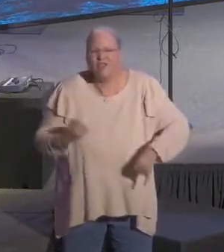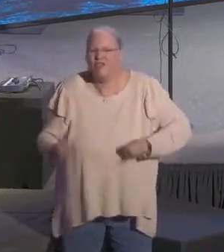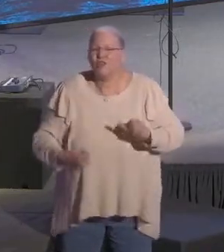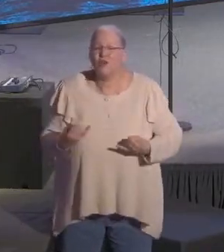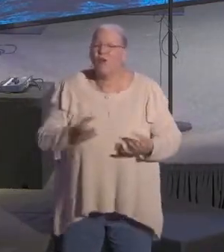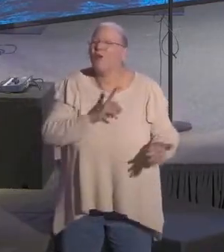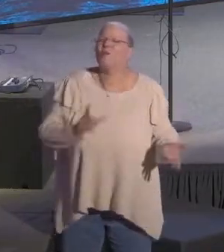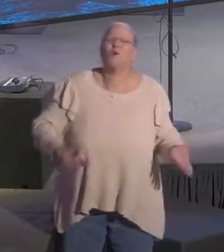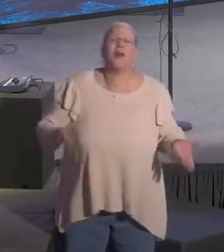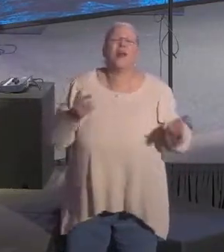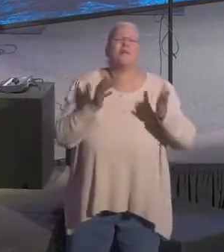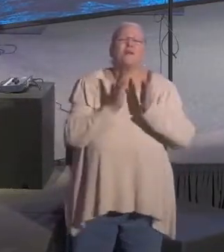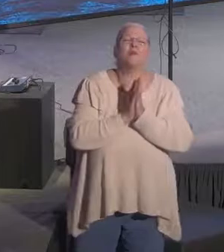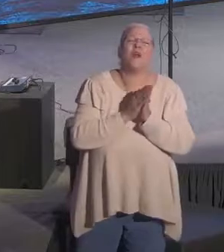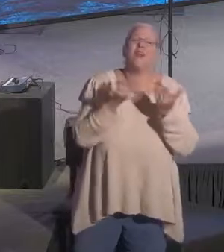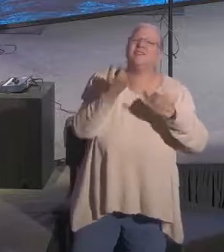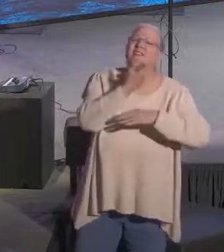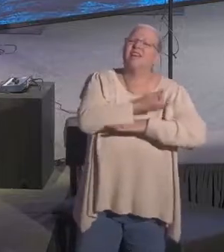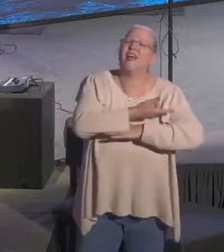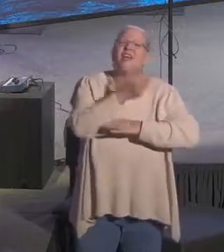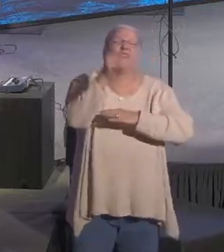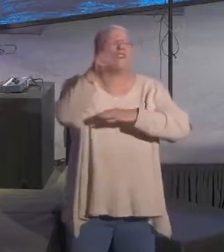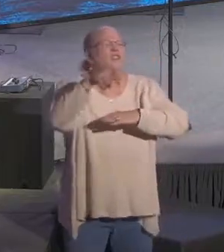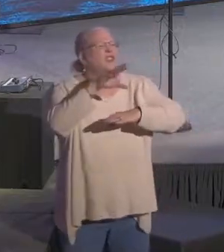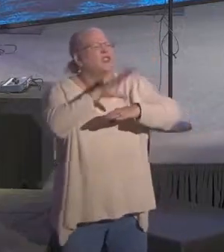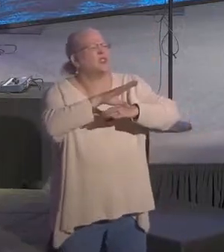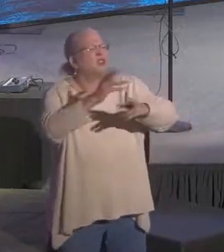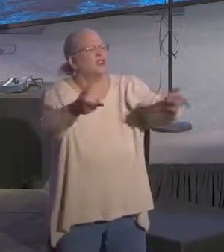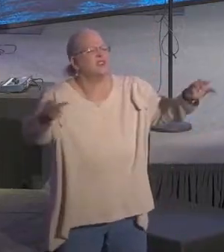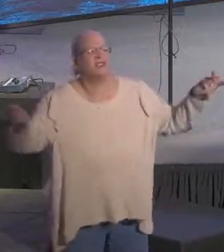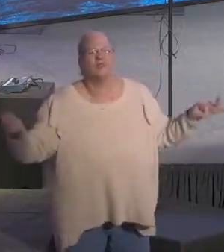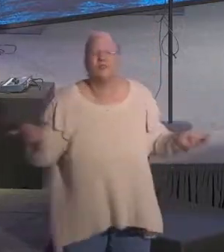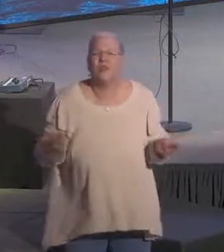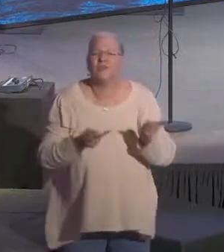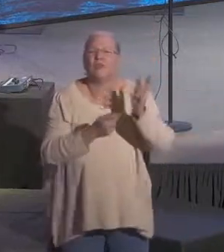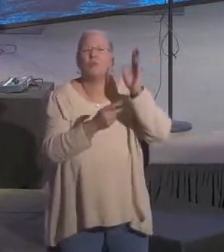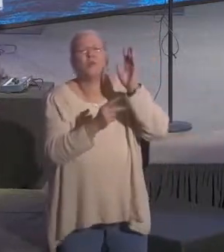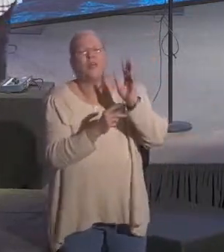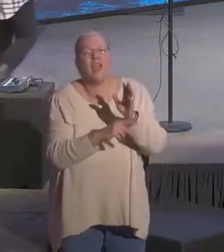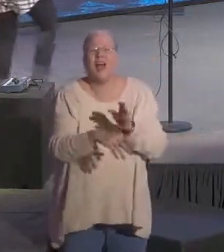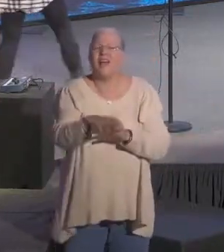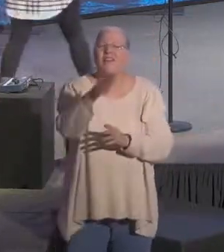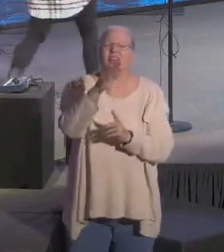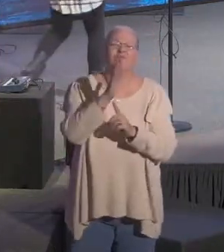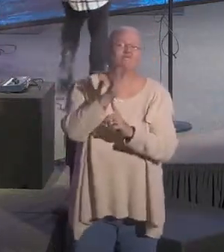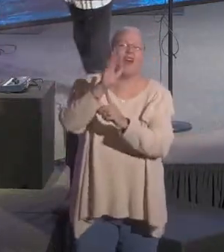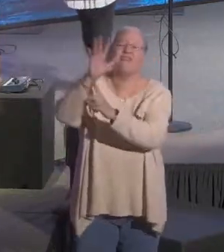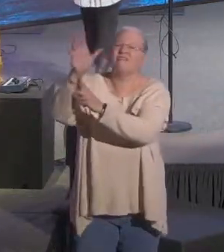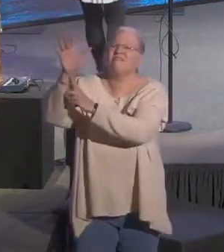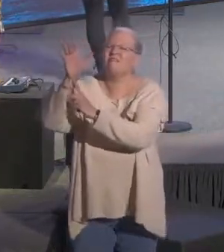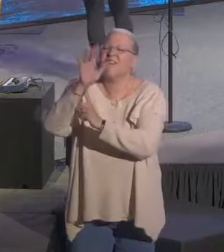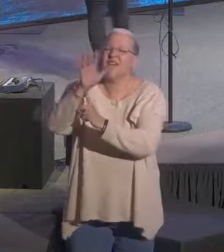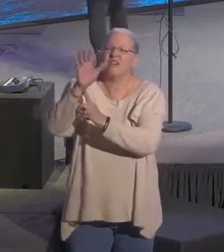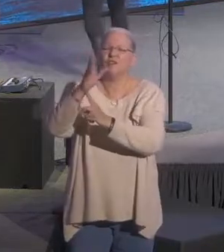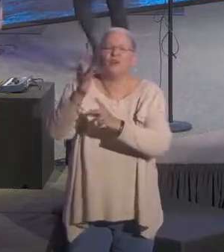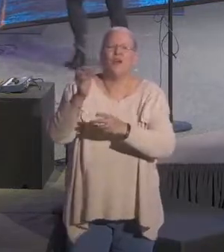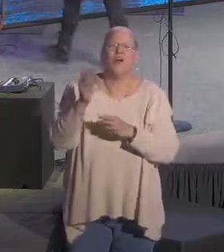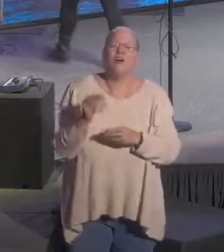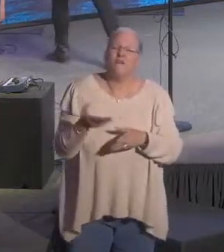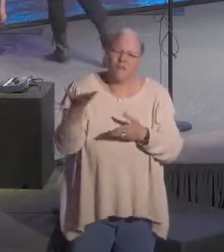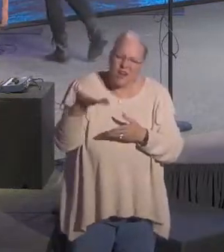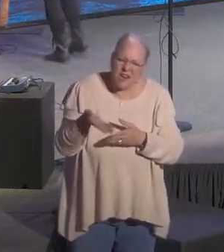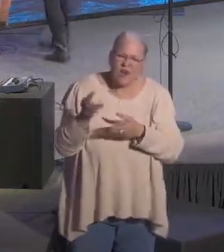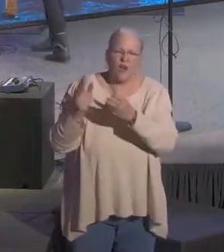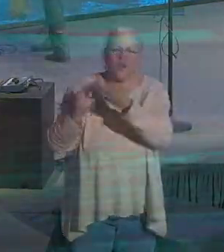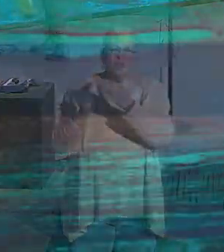And I pray that many would come to Christ in and through the ministries of our church here. And we thank you in Jesus' holy name. Amen.